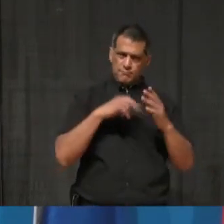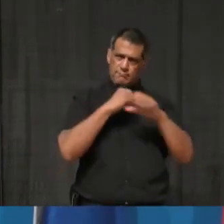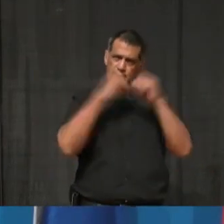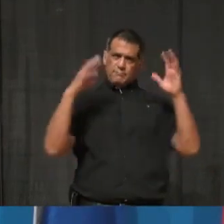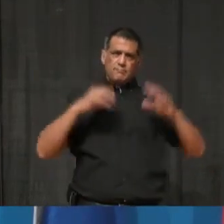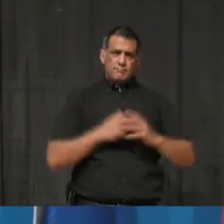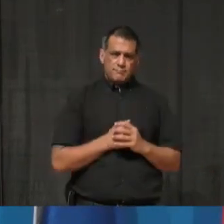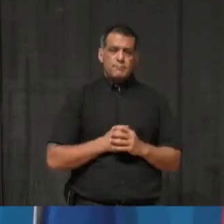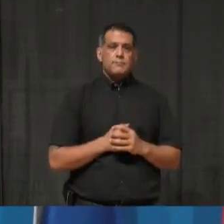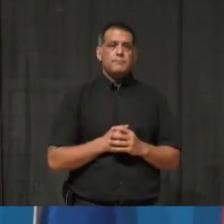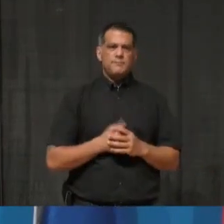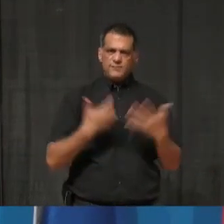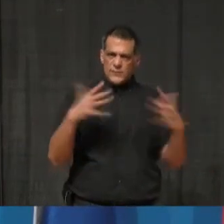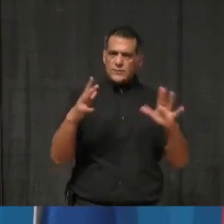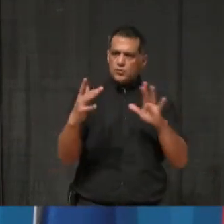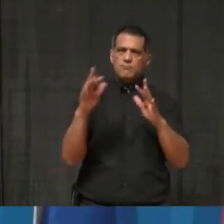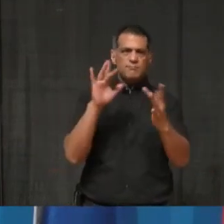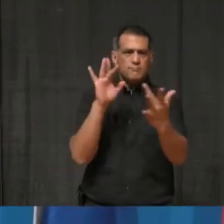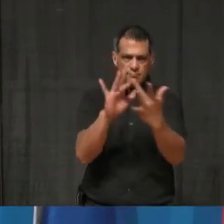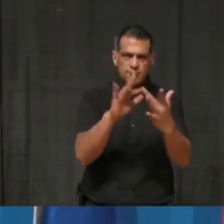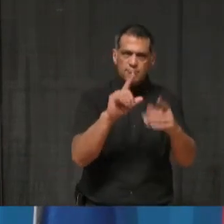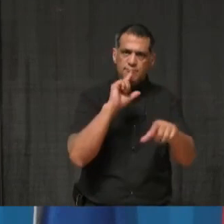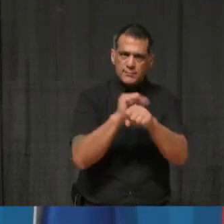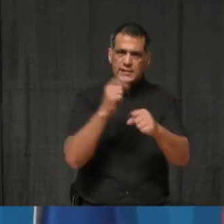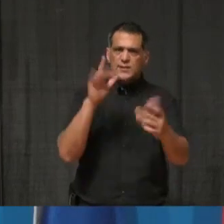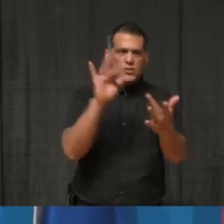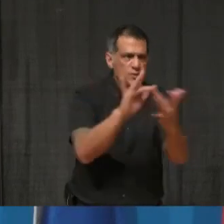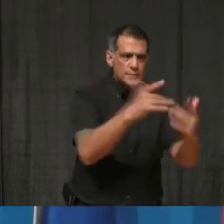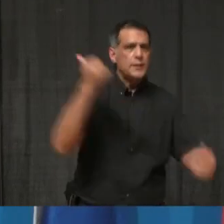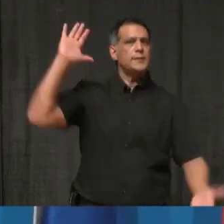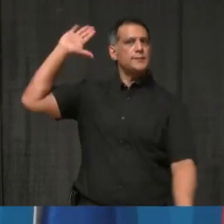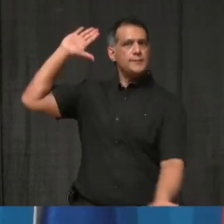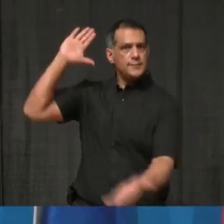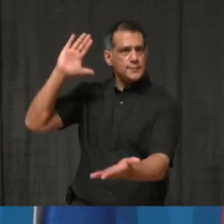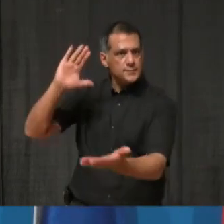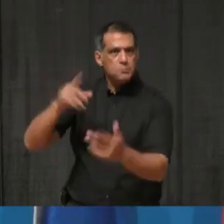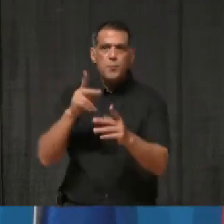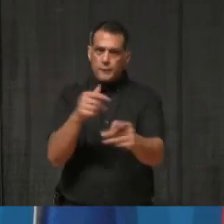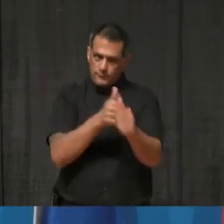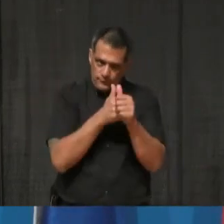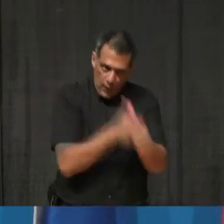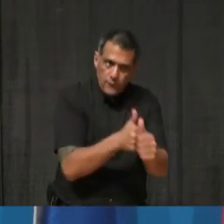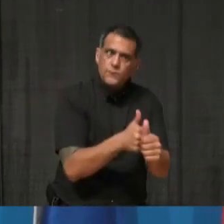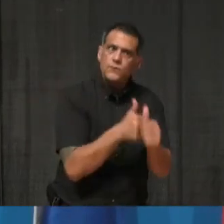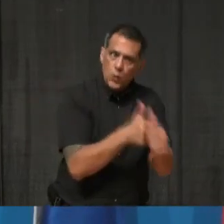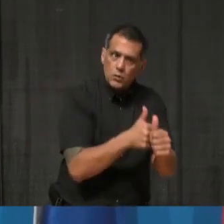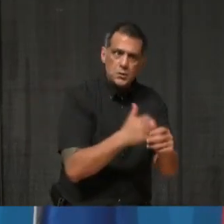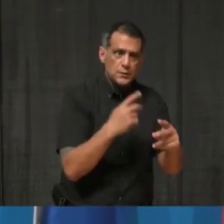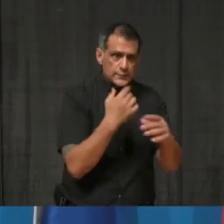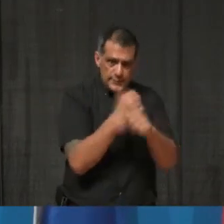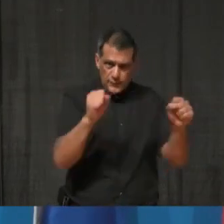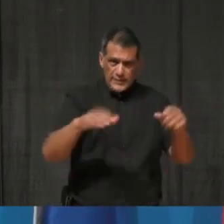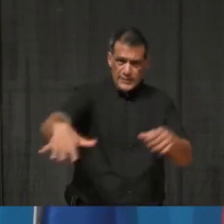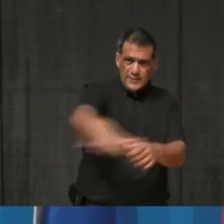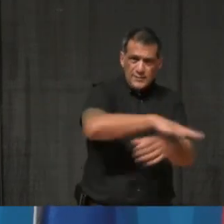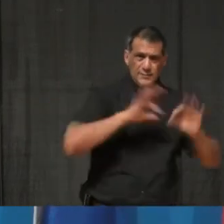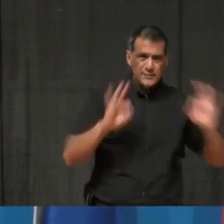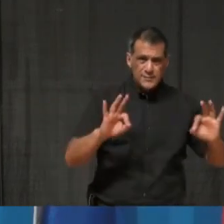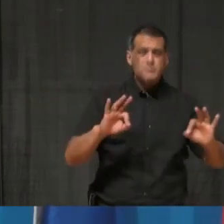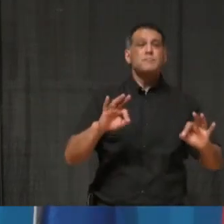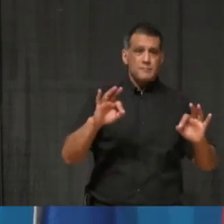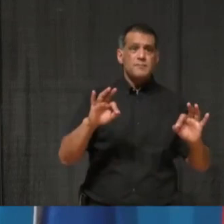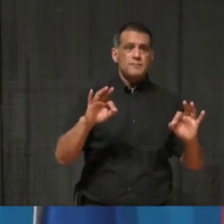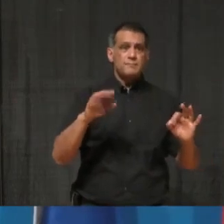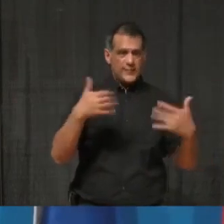contacts, after we have really limited and the community has stepped up to keep people safe, there are still our essential workers, there is still